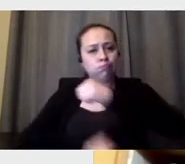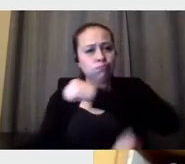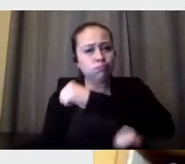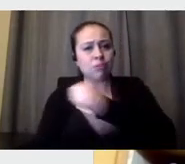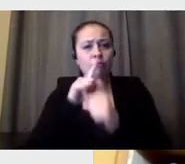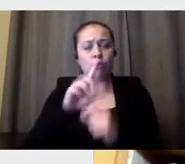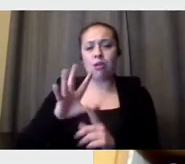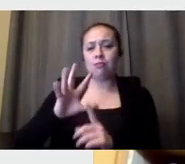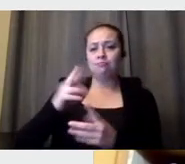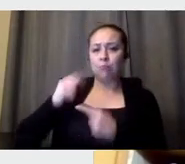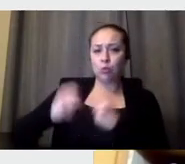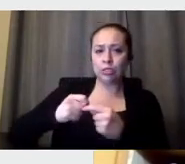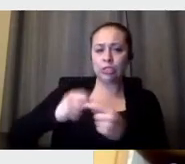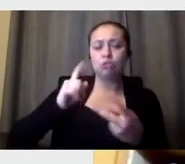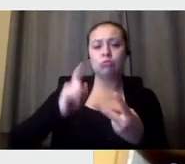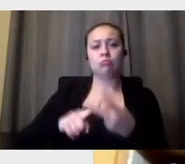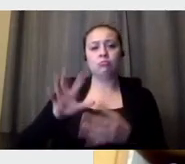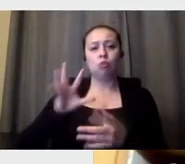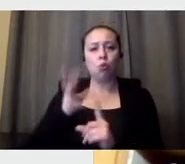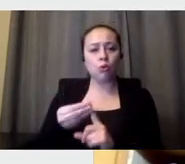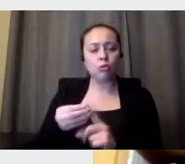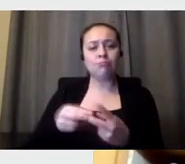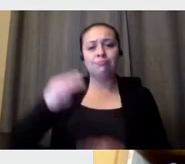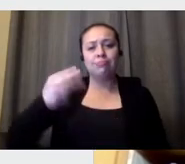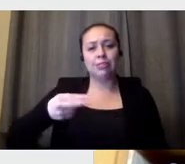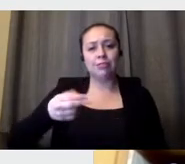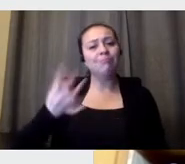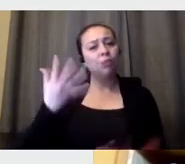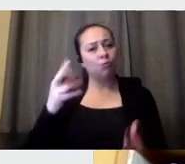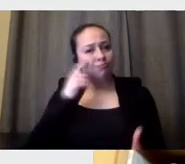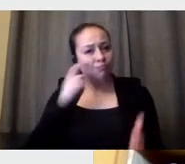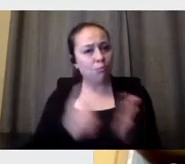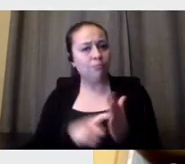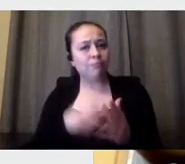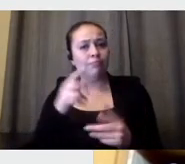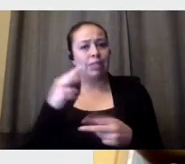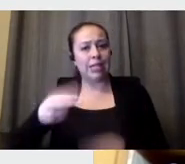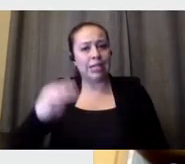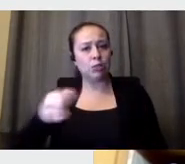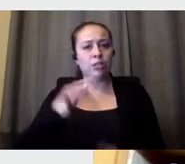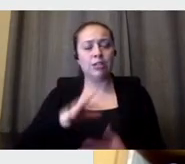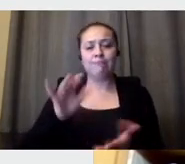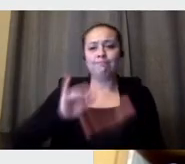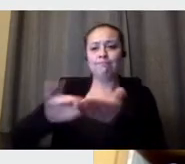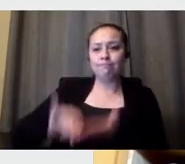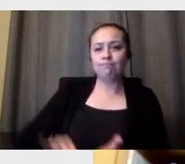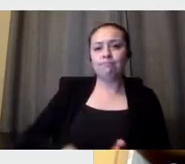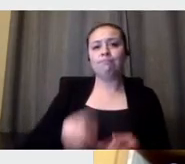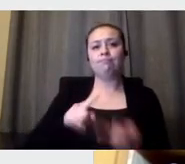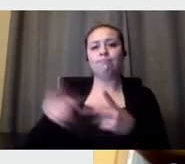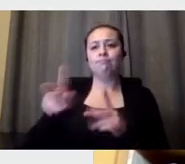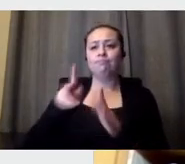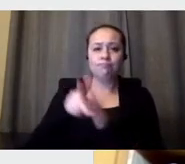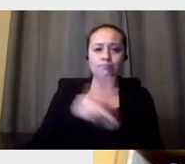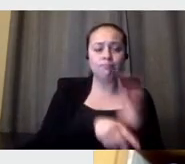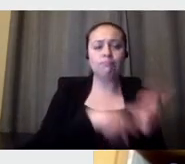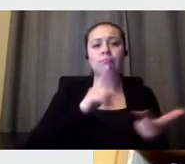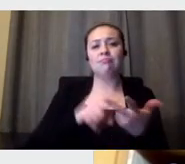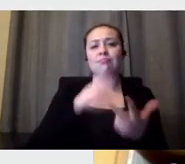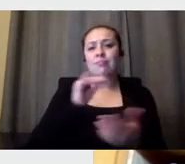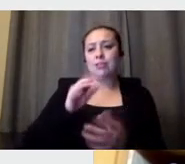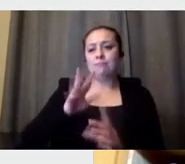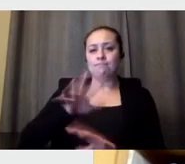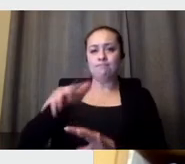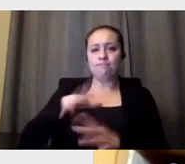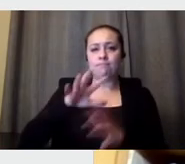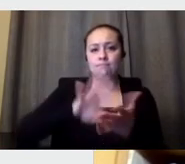and histories. We recognize the history of genocide, colonization, and assimilation of indigenous people that took